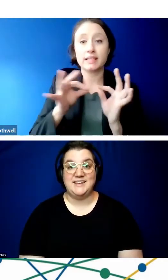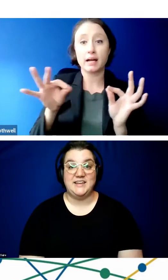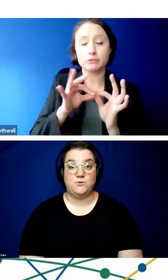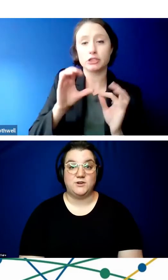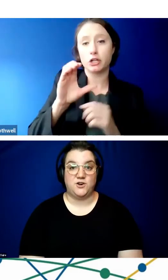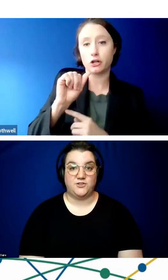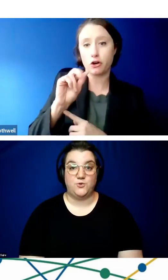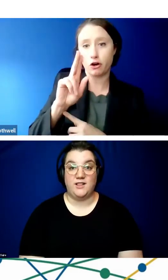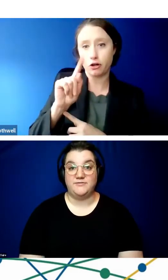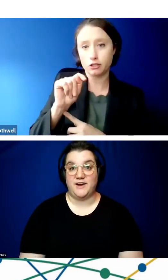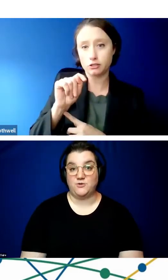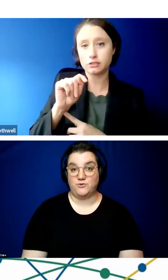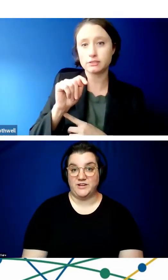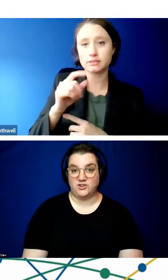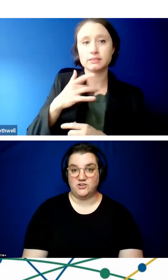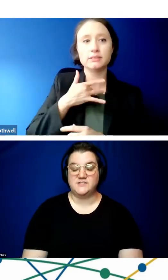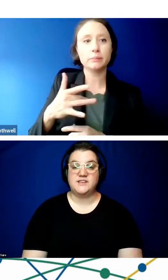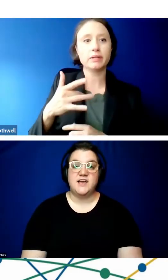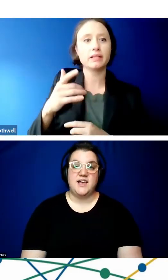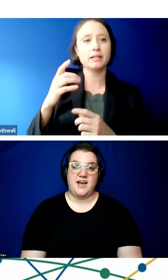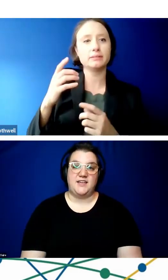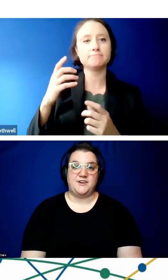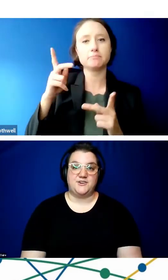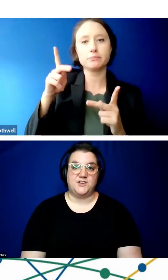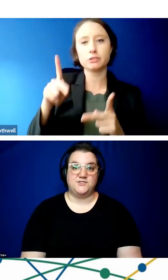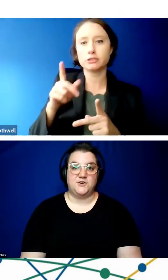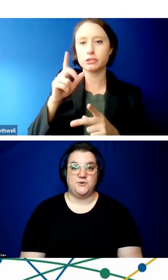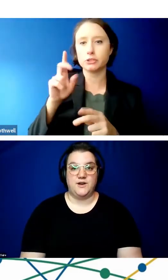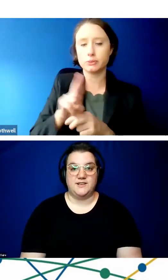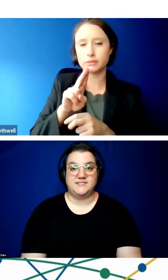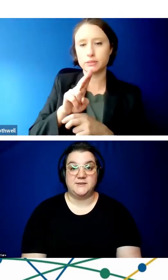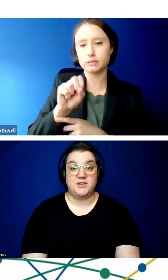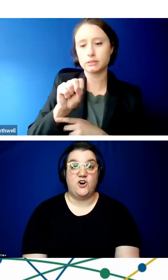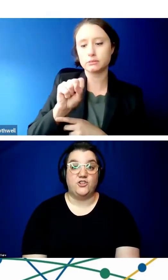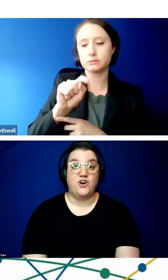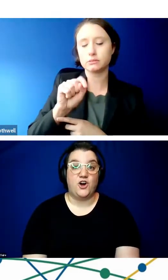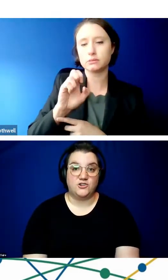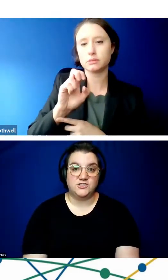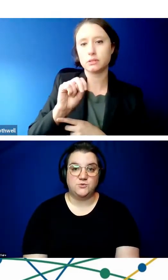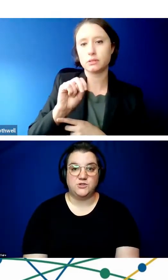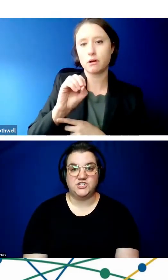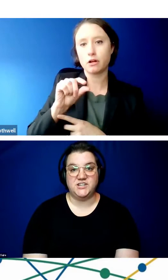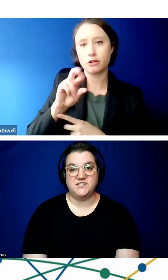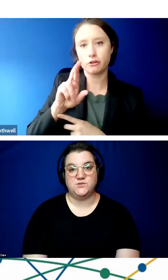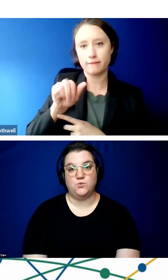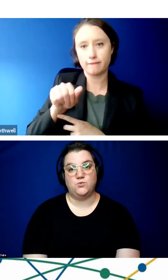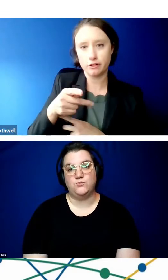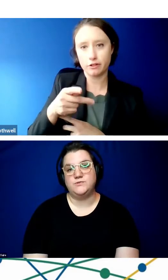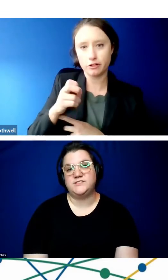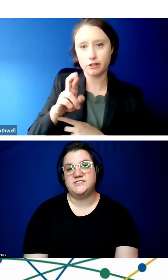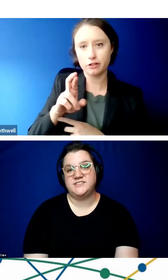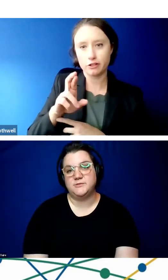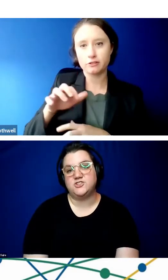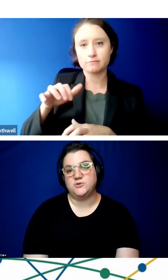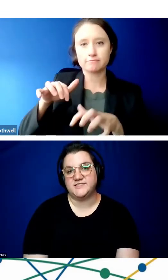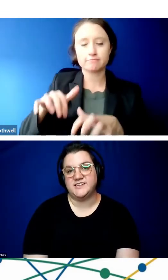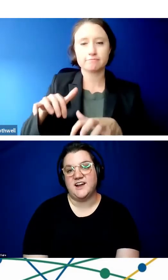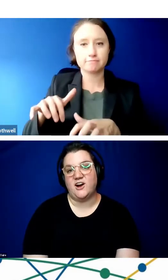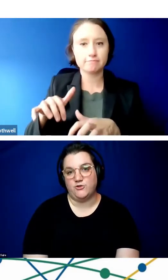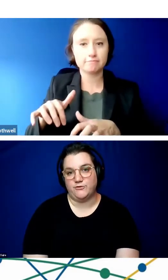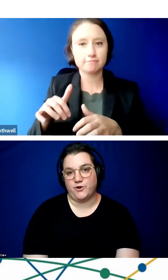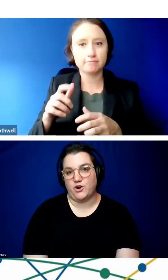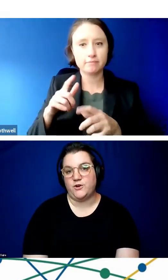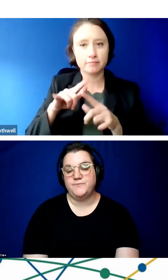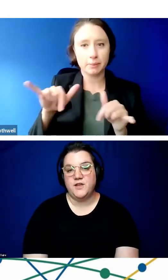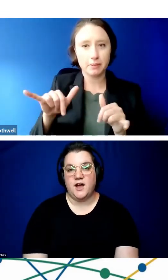may need what's called qualified readers. There is also something called CART, which is similar to a